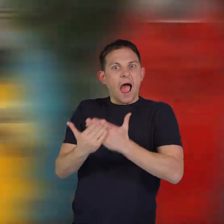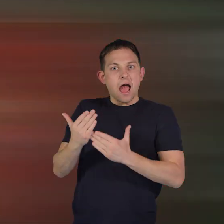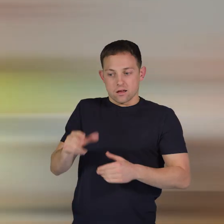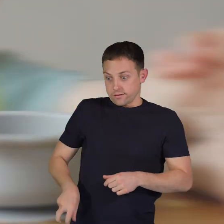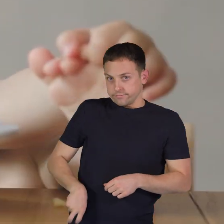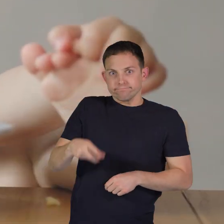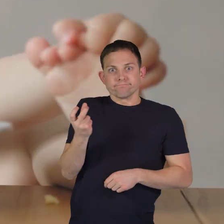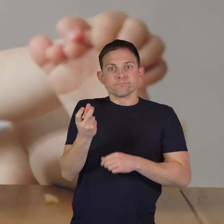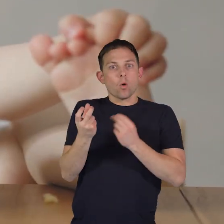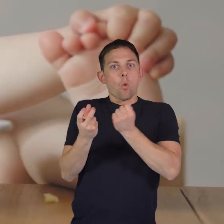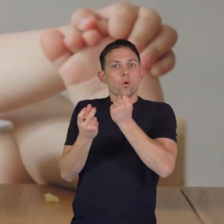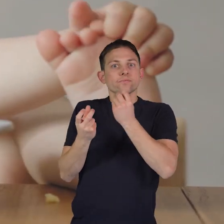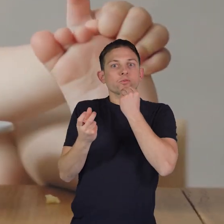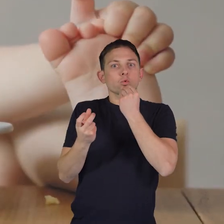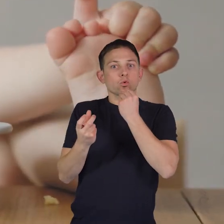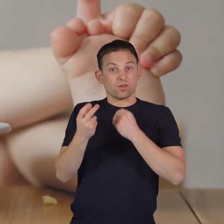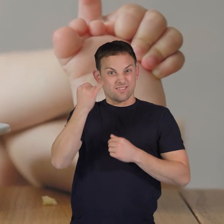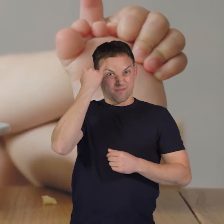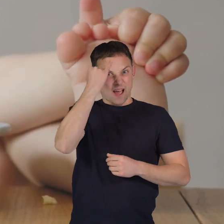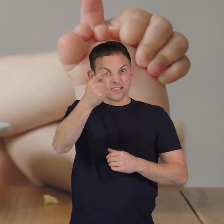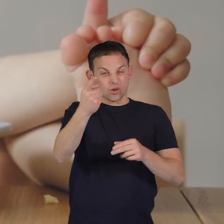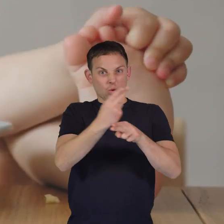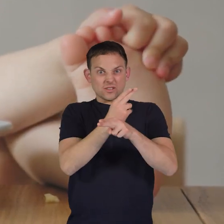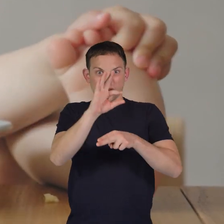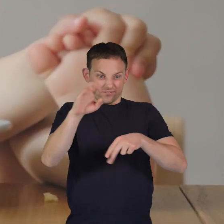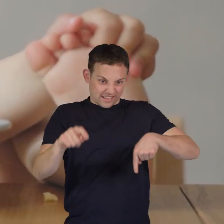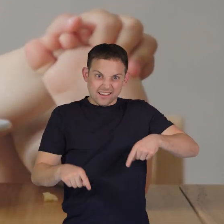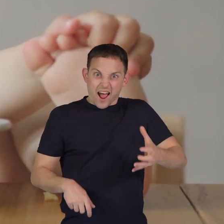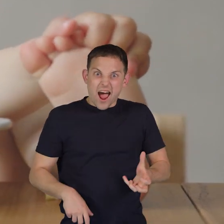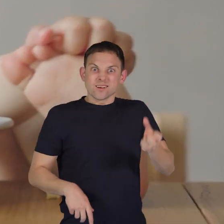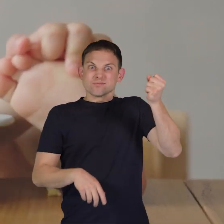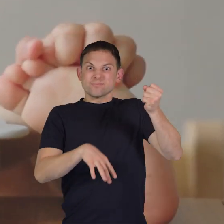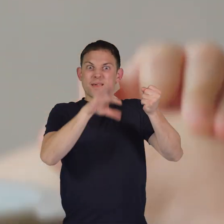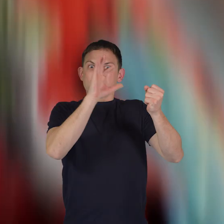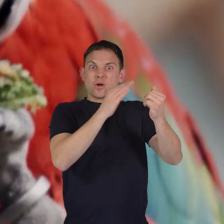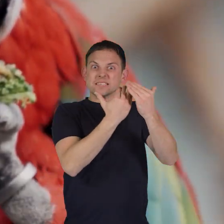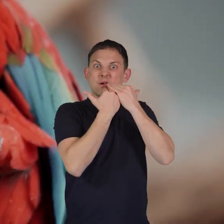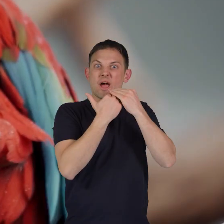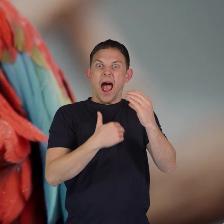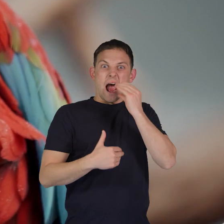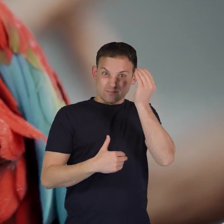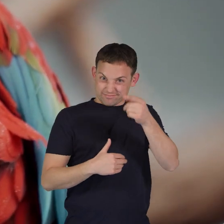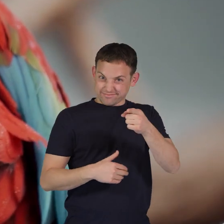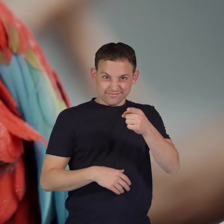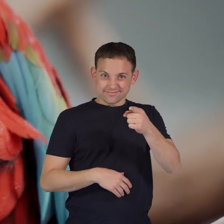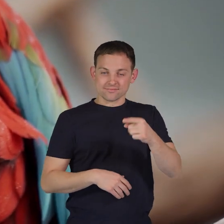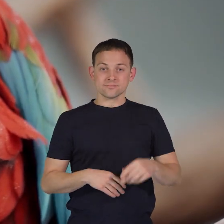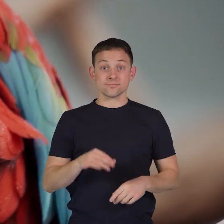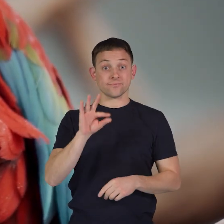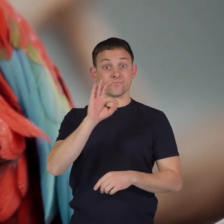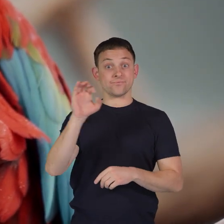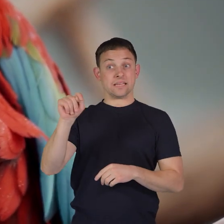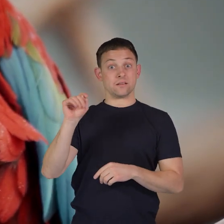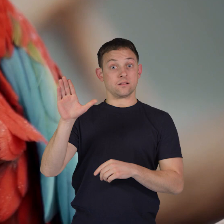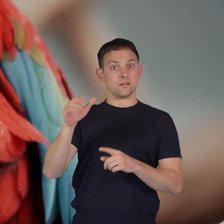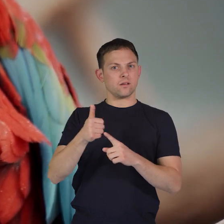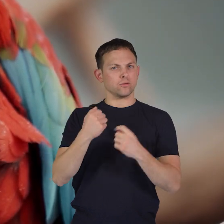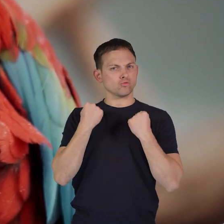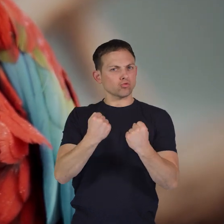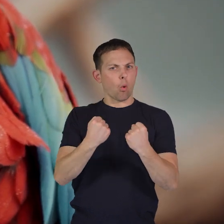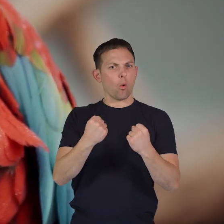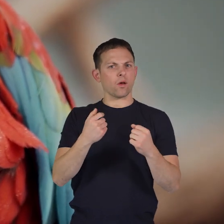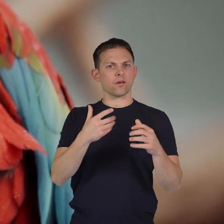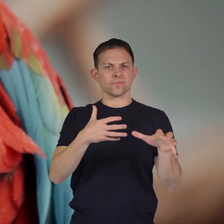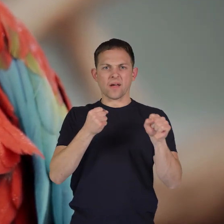food. Imagine using your feet to pick up your sandwich while you took a bite. Parrots' feet are strong and agile, with